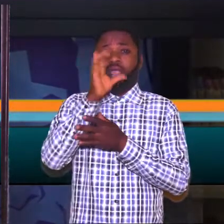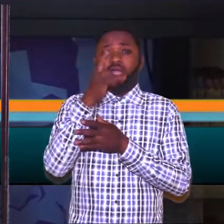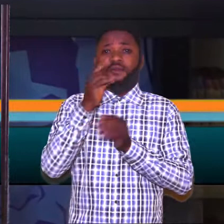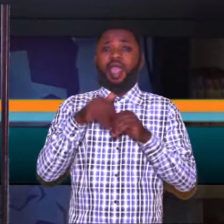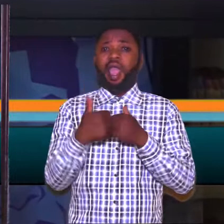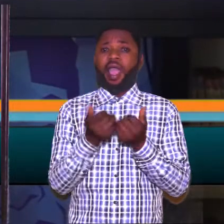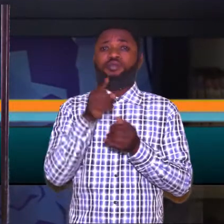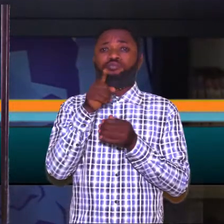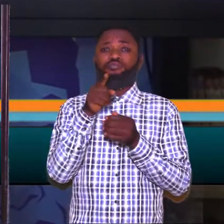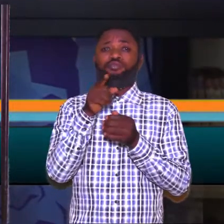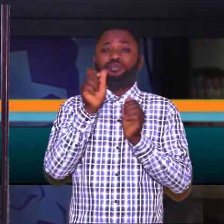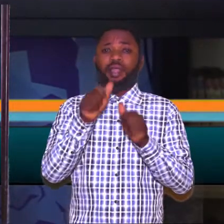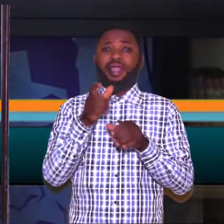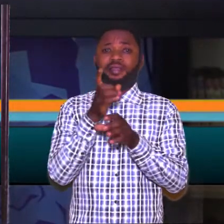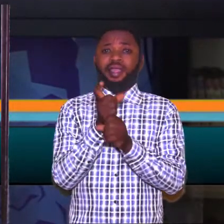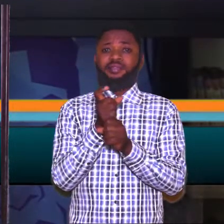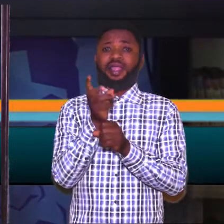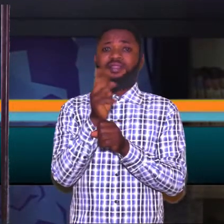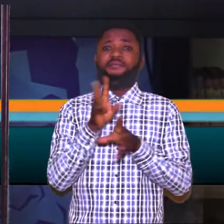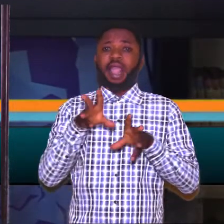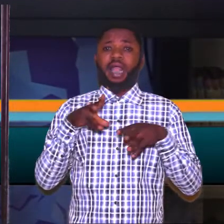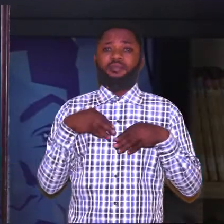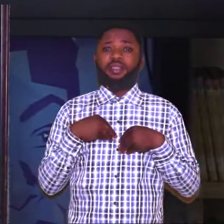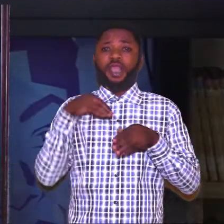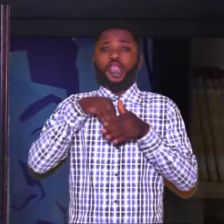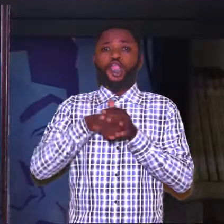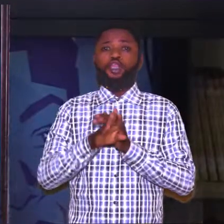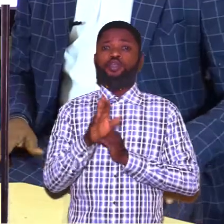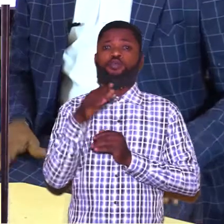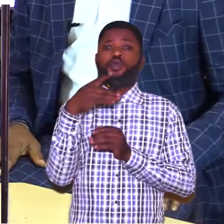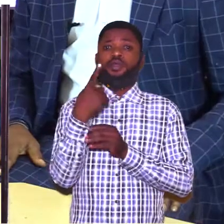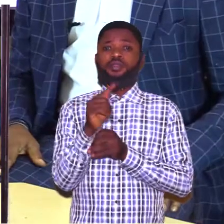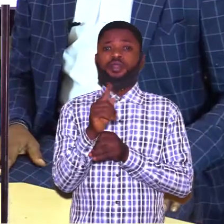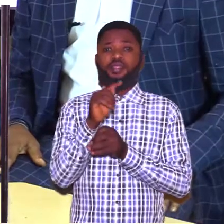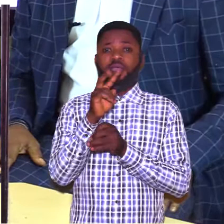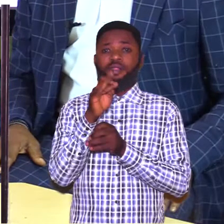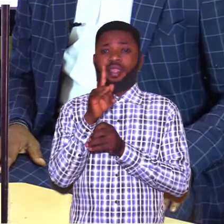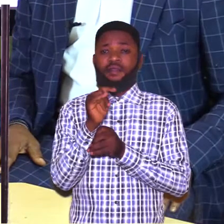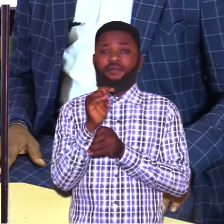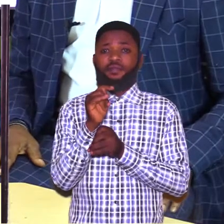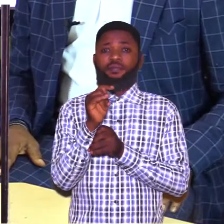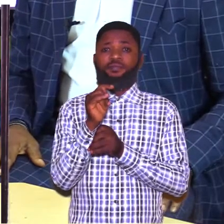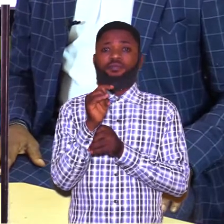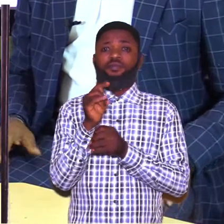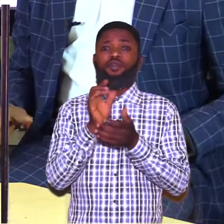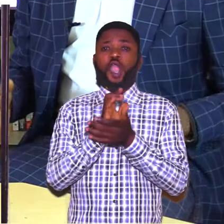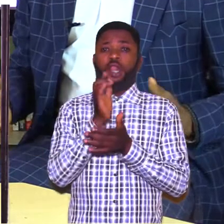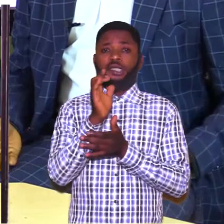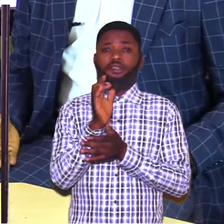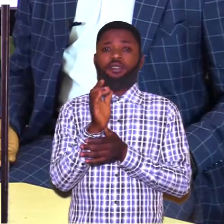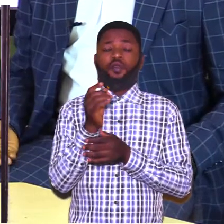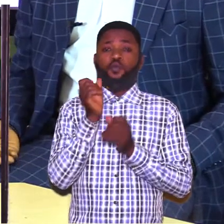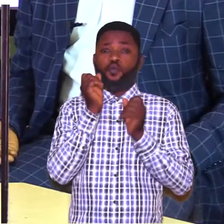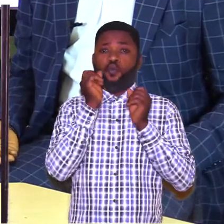look for how you can get them admitted into the technical and vocational colleges.